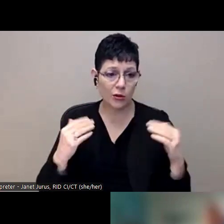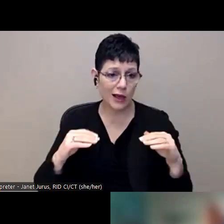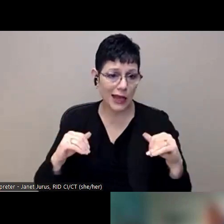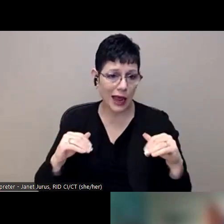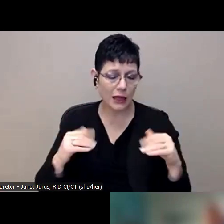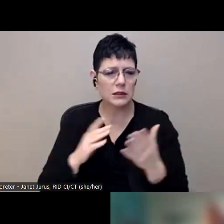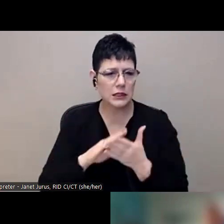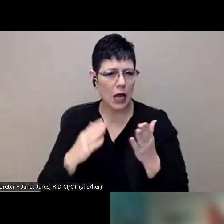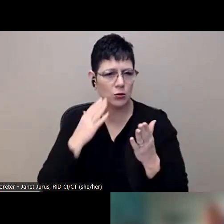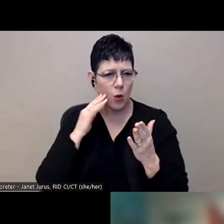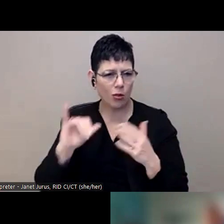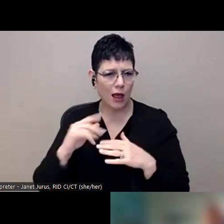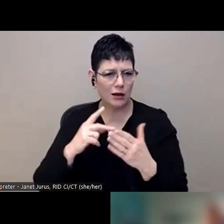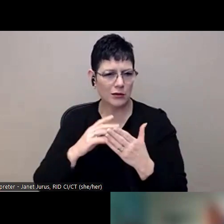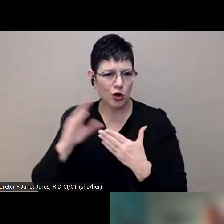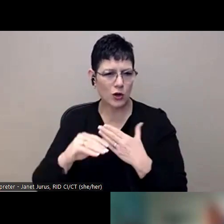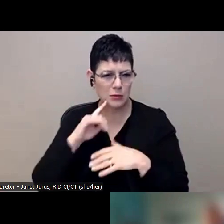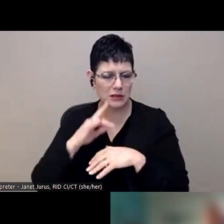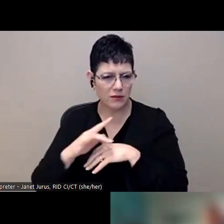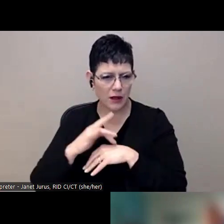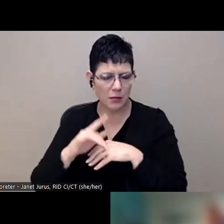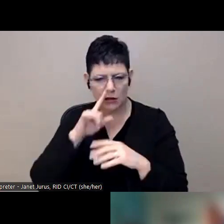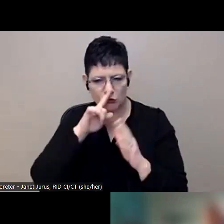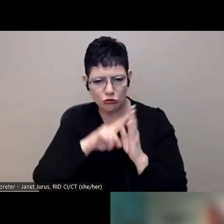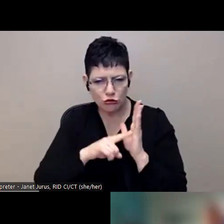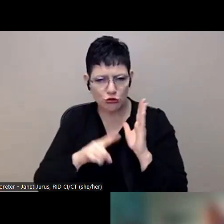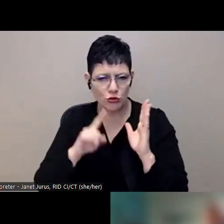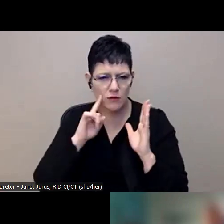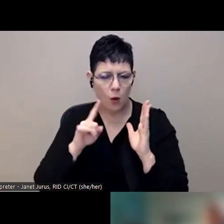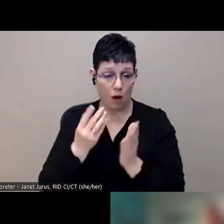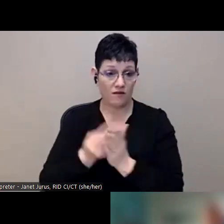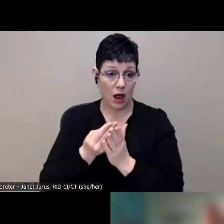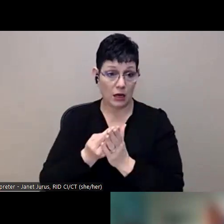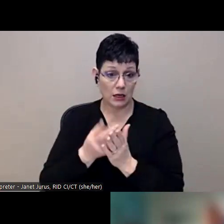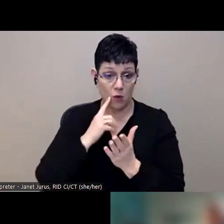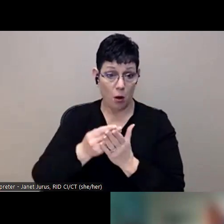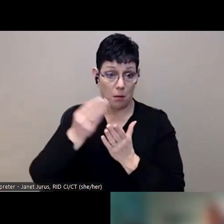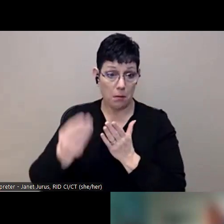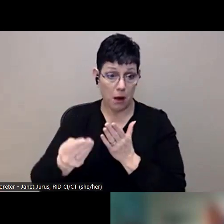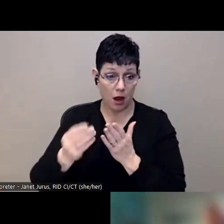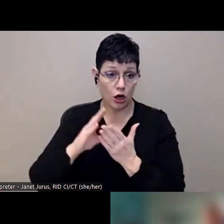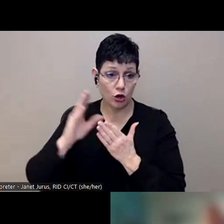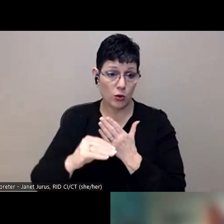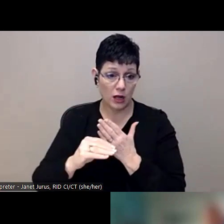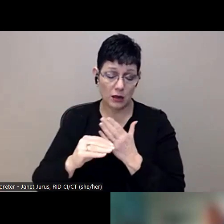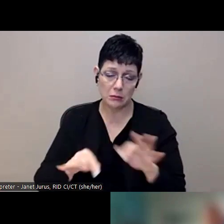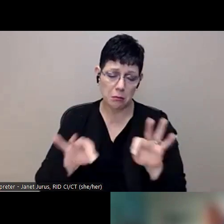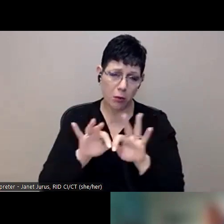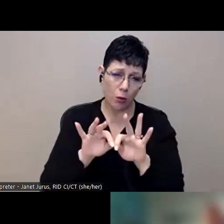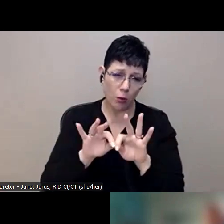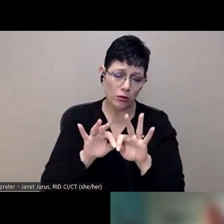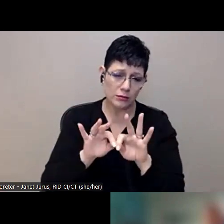knowing that that's available and, um, doing some searching for funding to be able to purchase and get these into schools is really important.